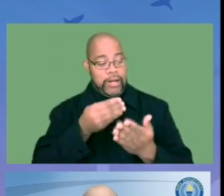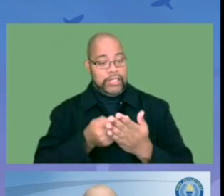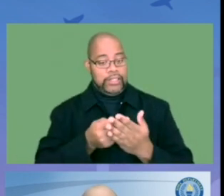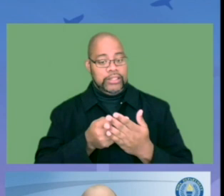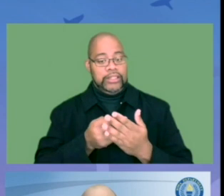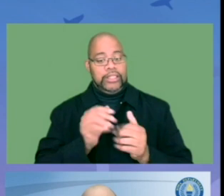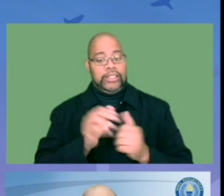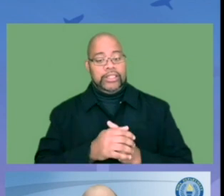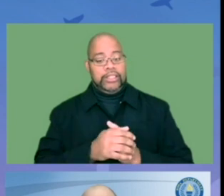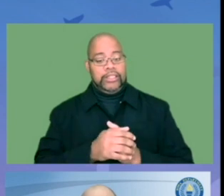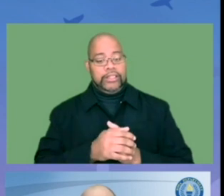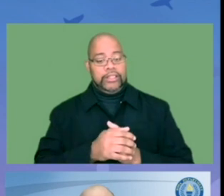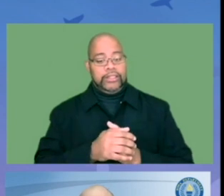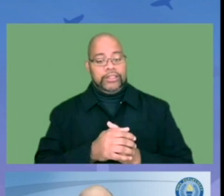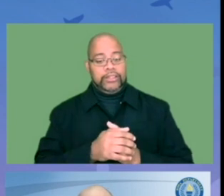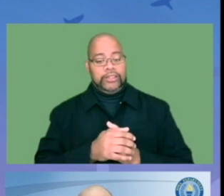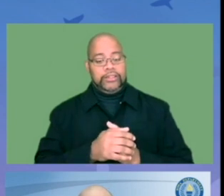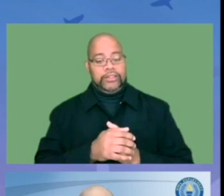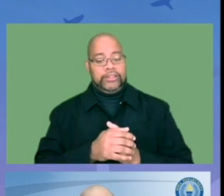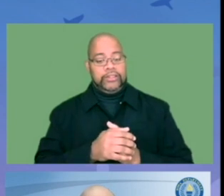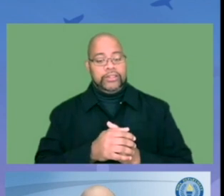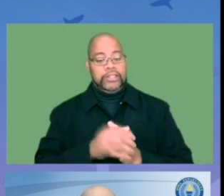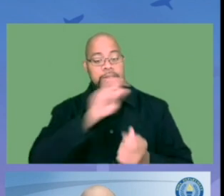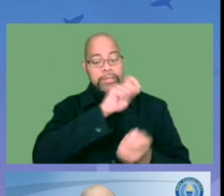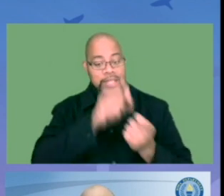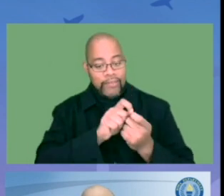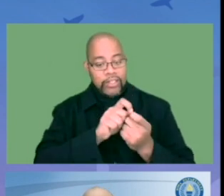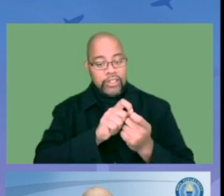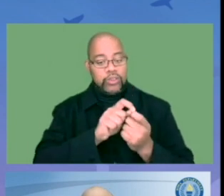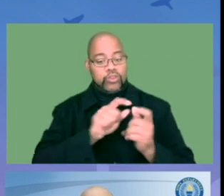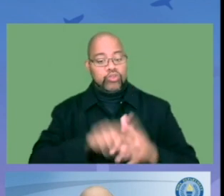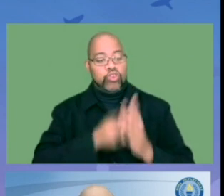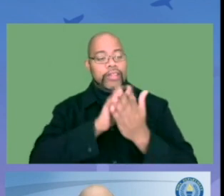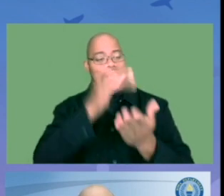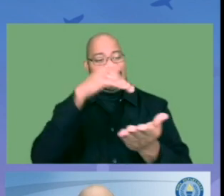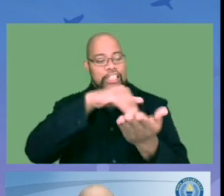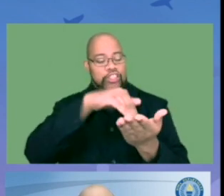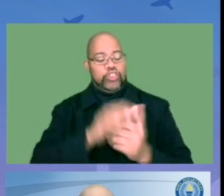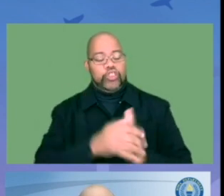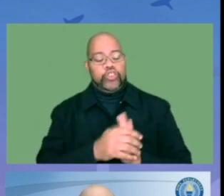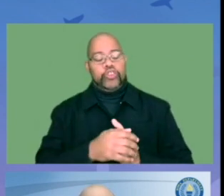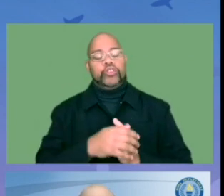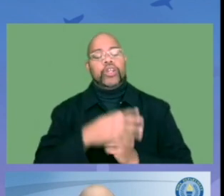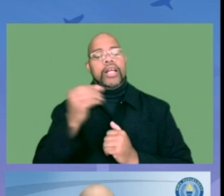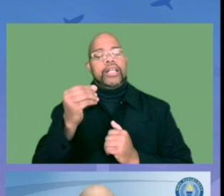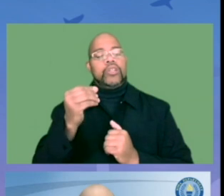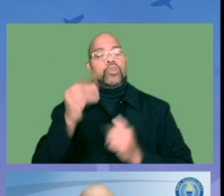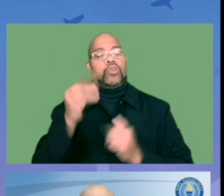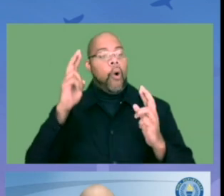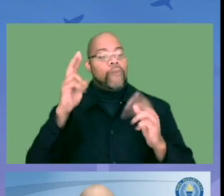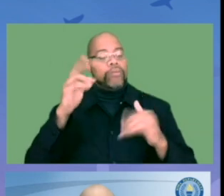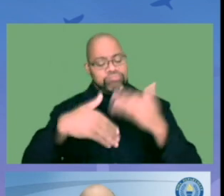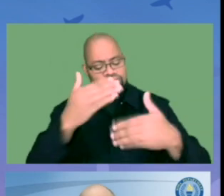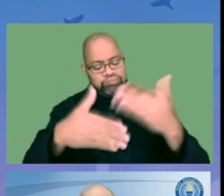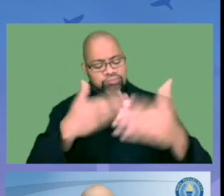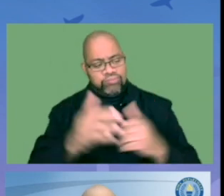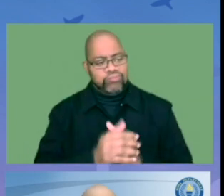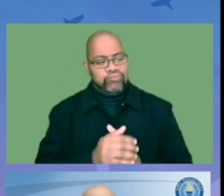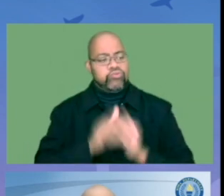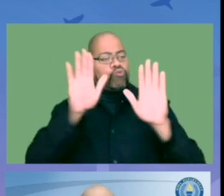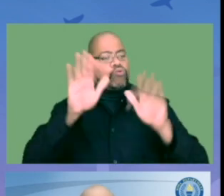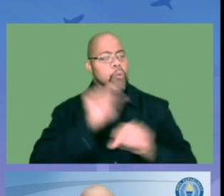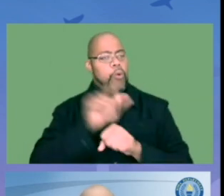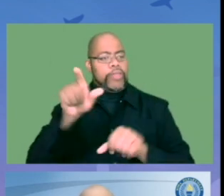that federal relief money, ESSER II specifically, to help launch that center and hopefully